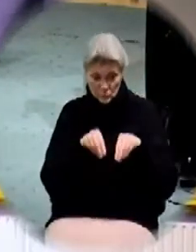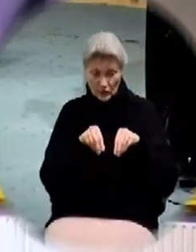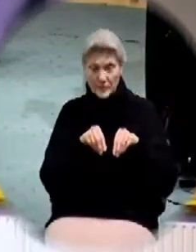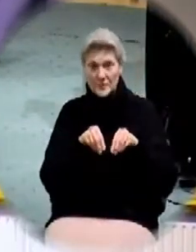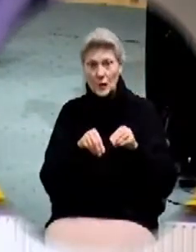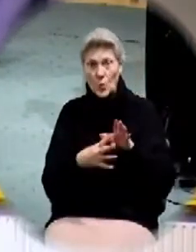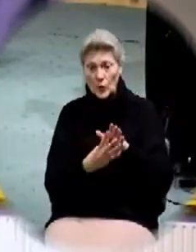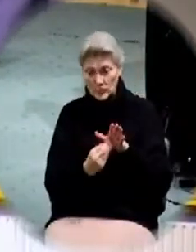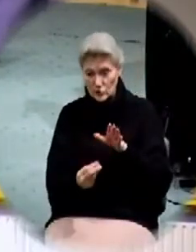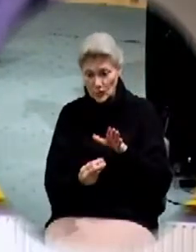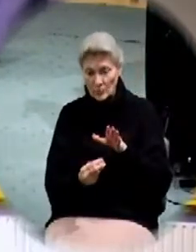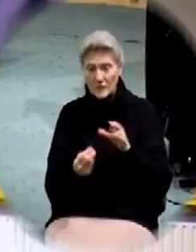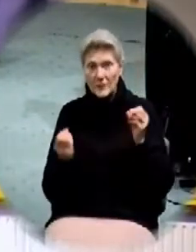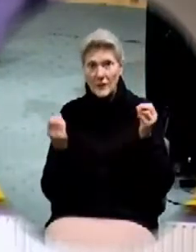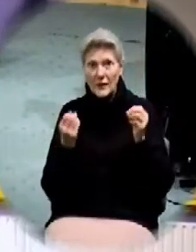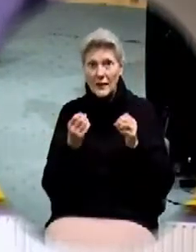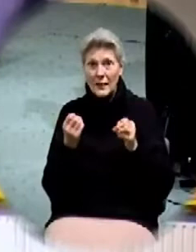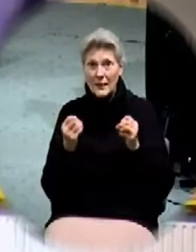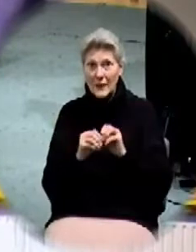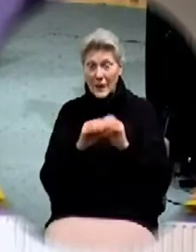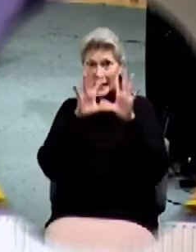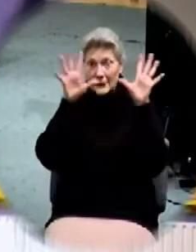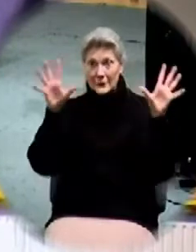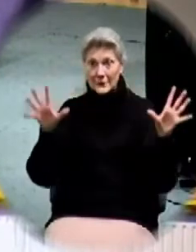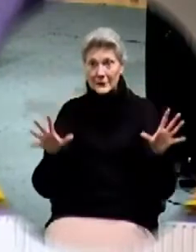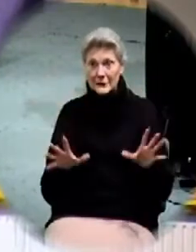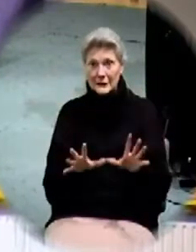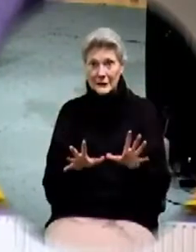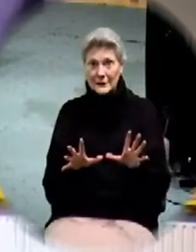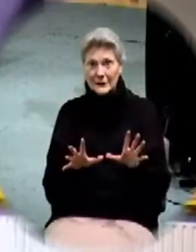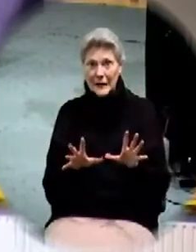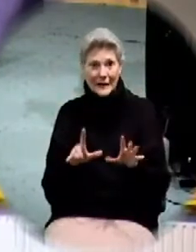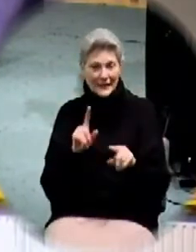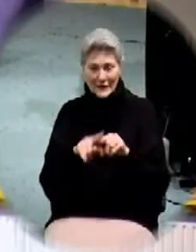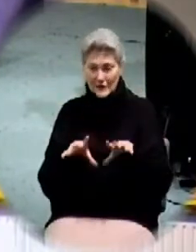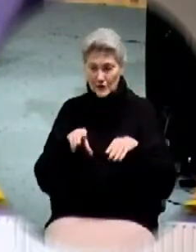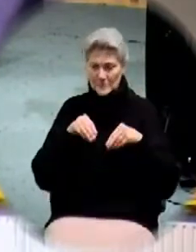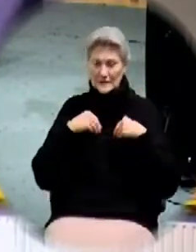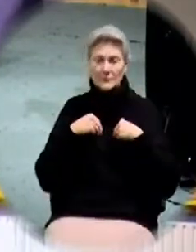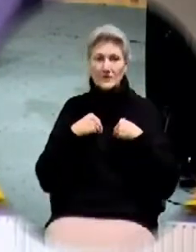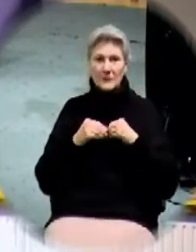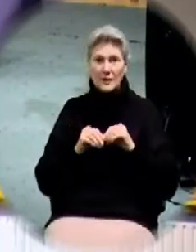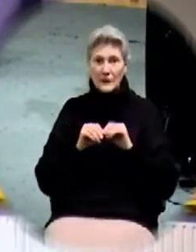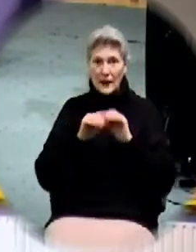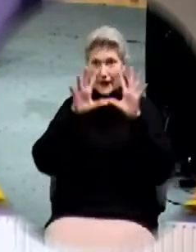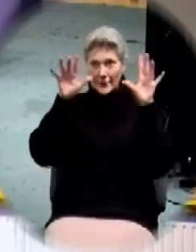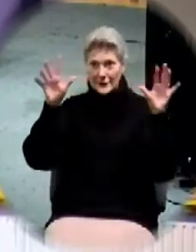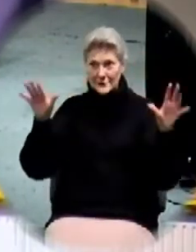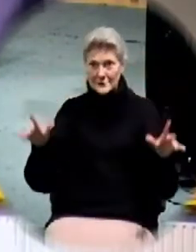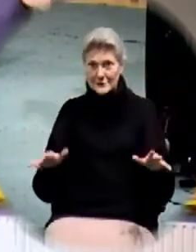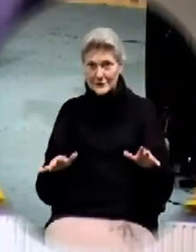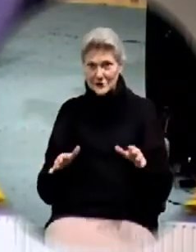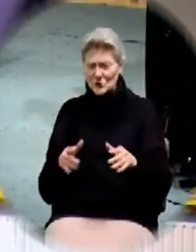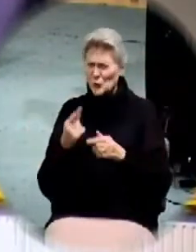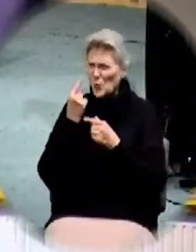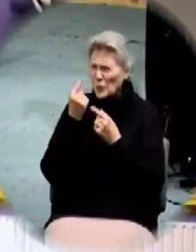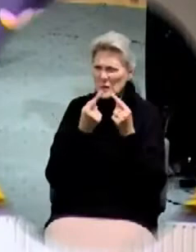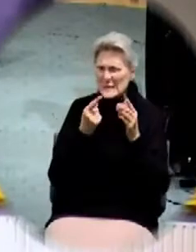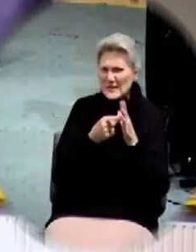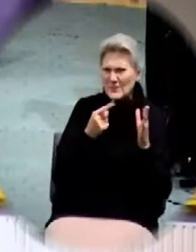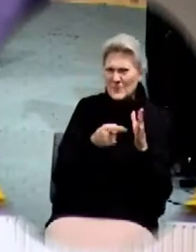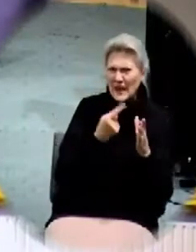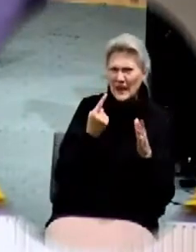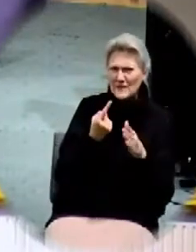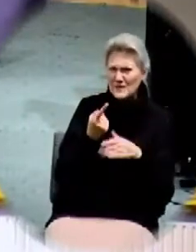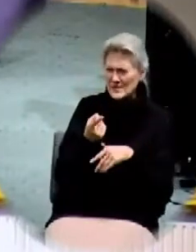and is unreceptive to it you wonder when sometimes you're witnessing somebody and they